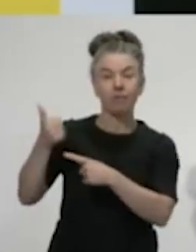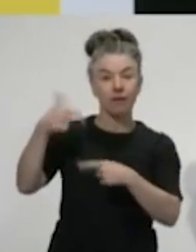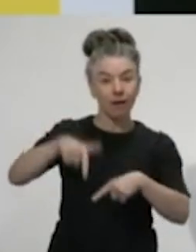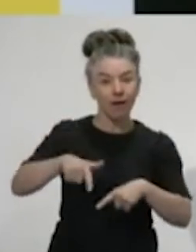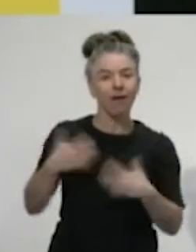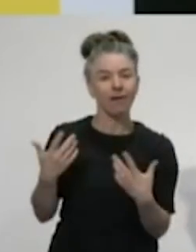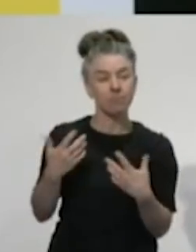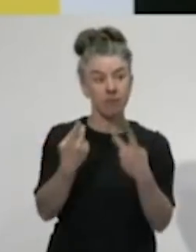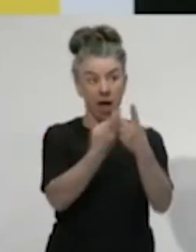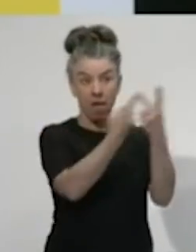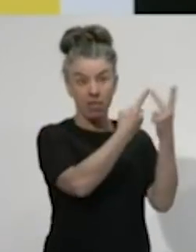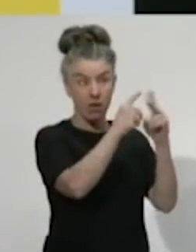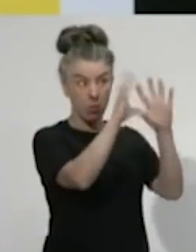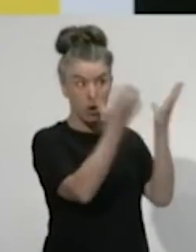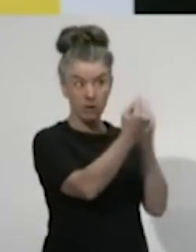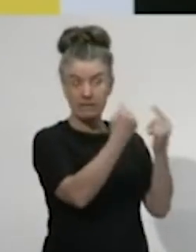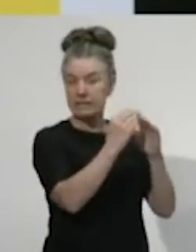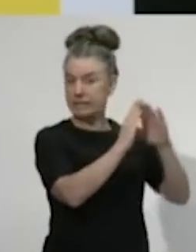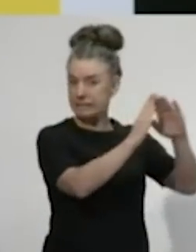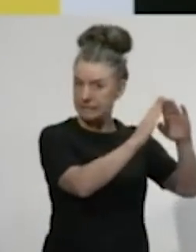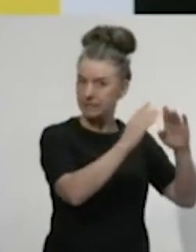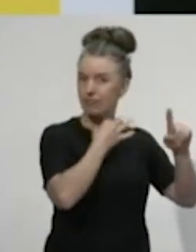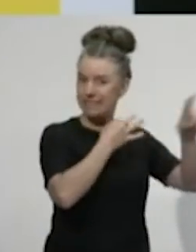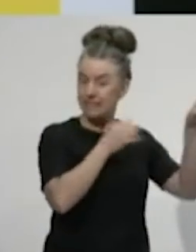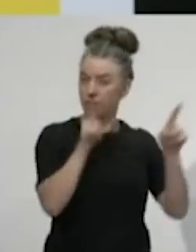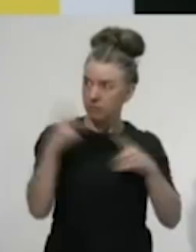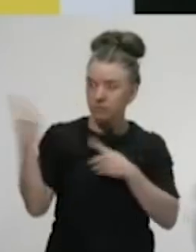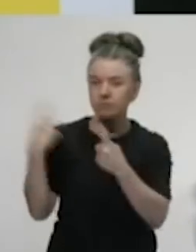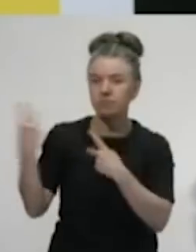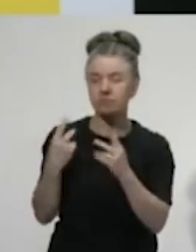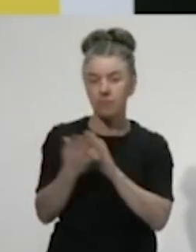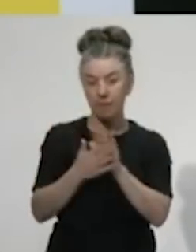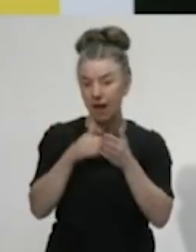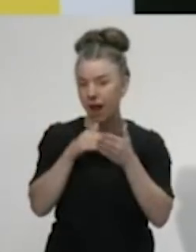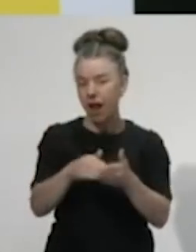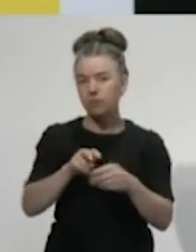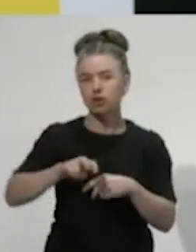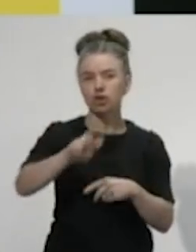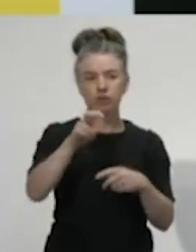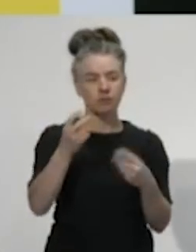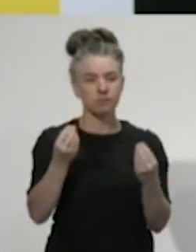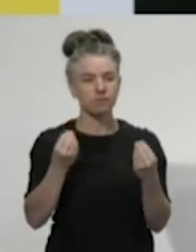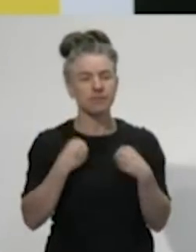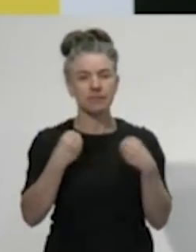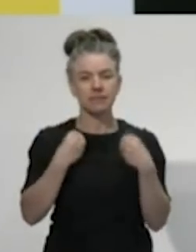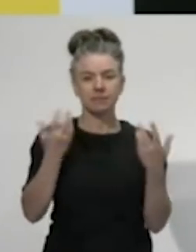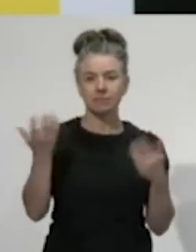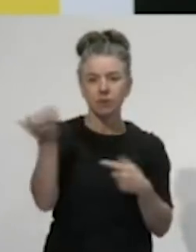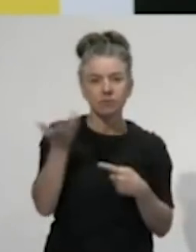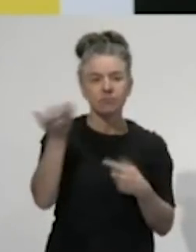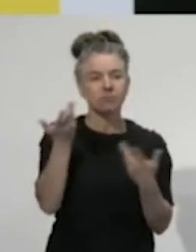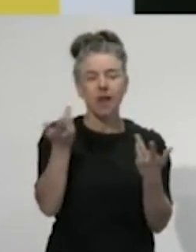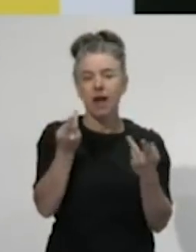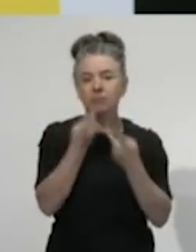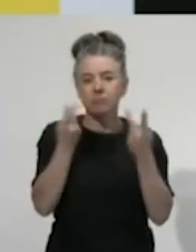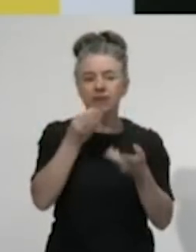stay closed to the rest of the world, offering some additional reprieve for our tourism and hospitality industries. But the next